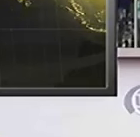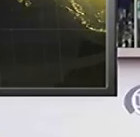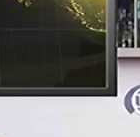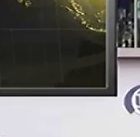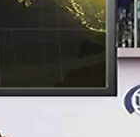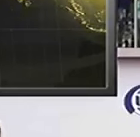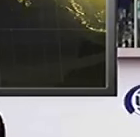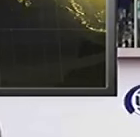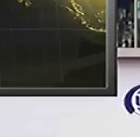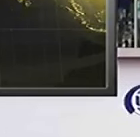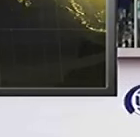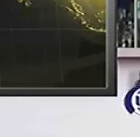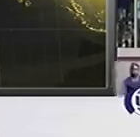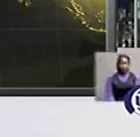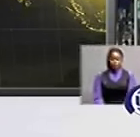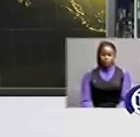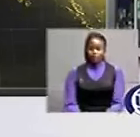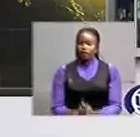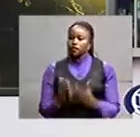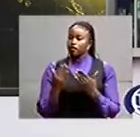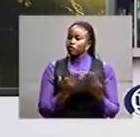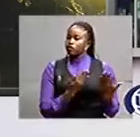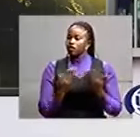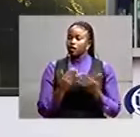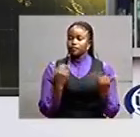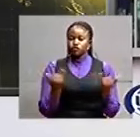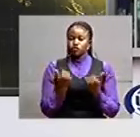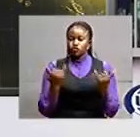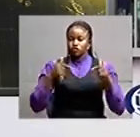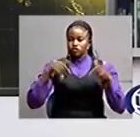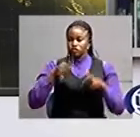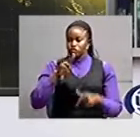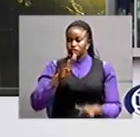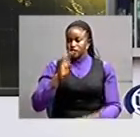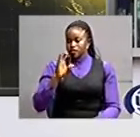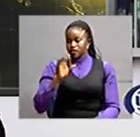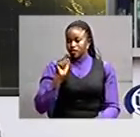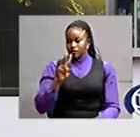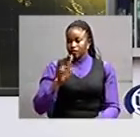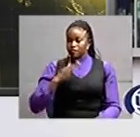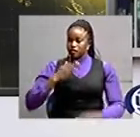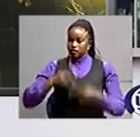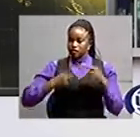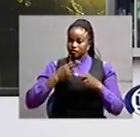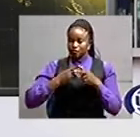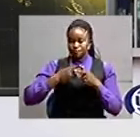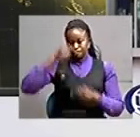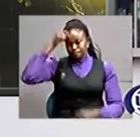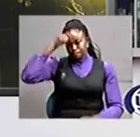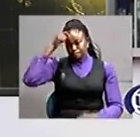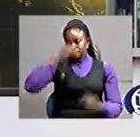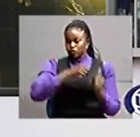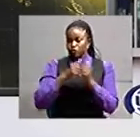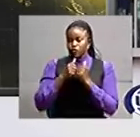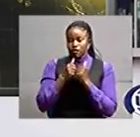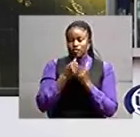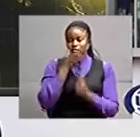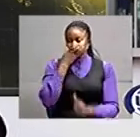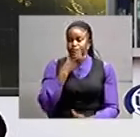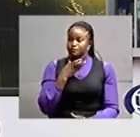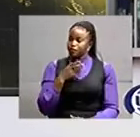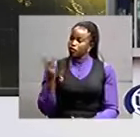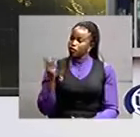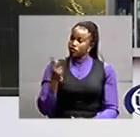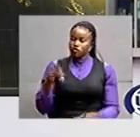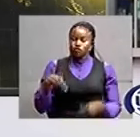Welcome back from that short break and this is news tonight here on UBC TV. Elizabeth Nakakoni is in sign language and I am Edward